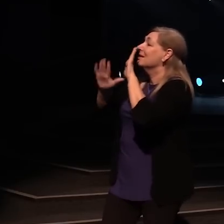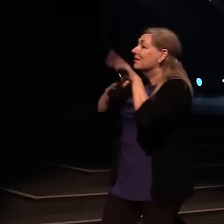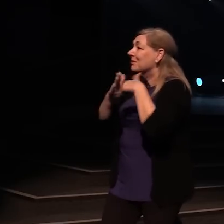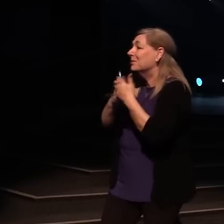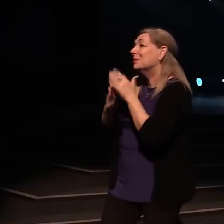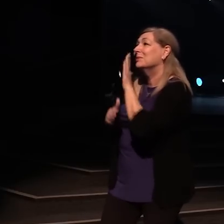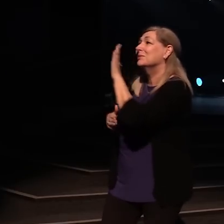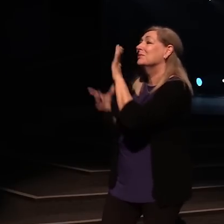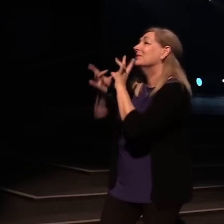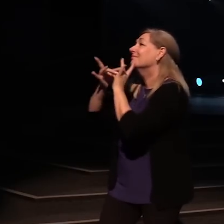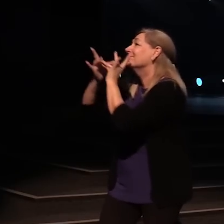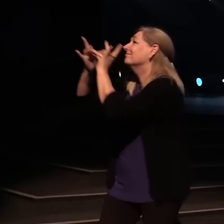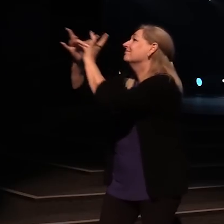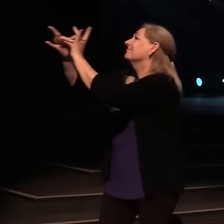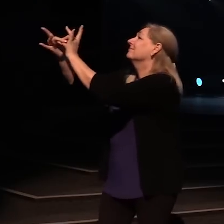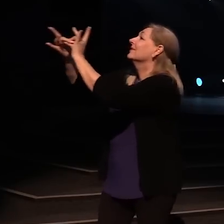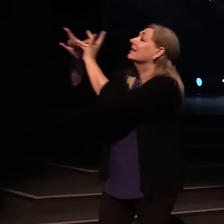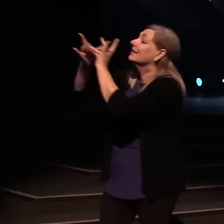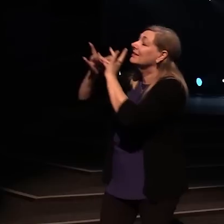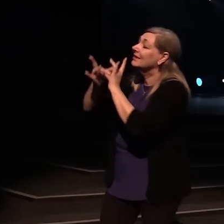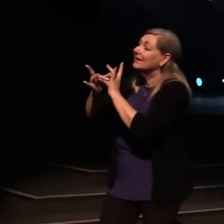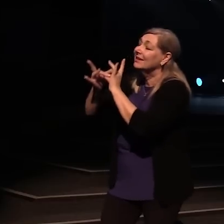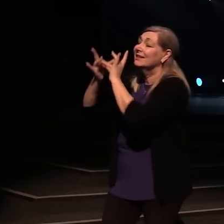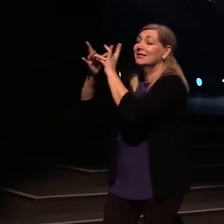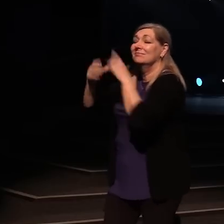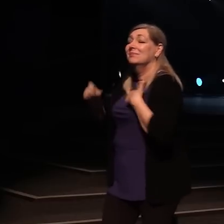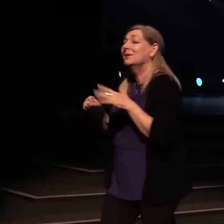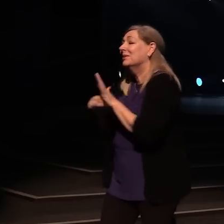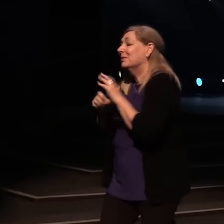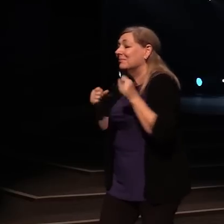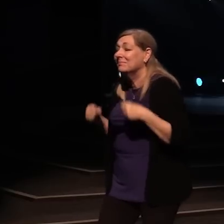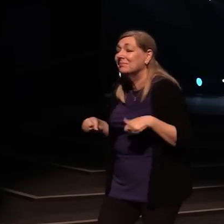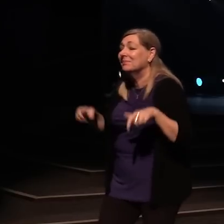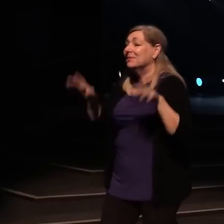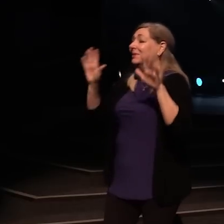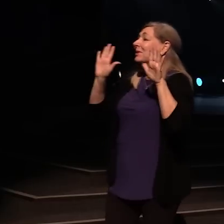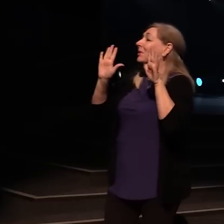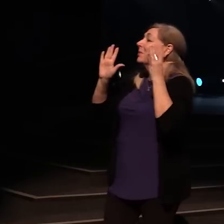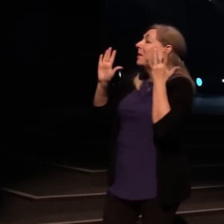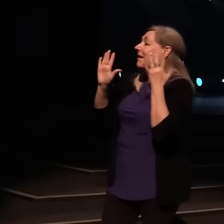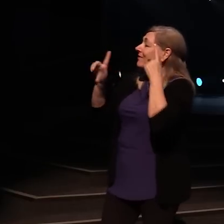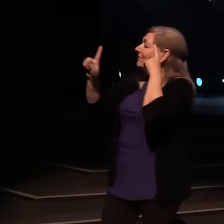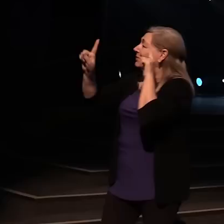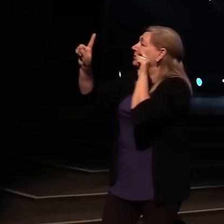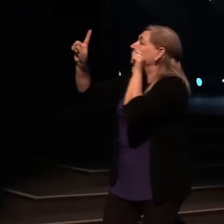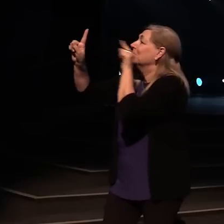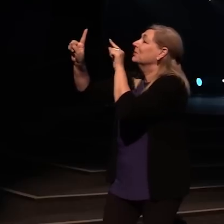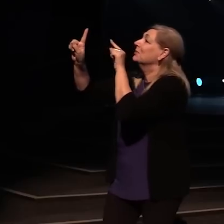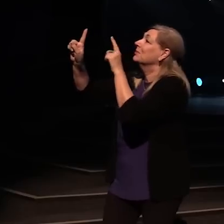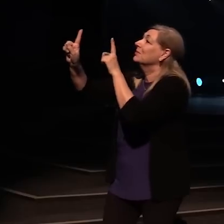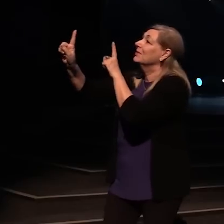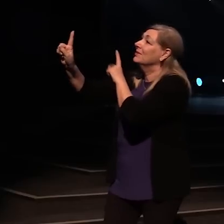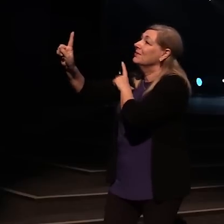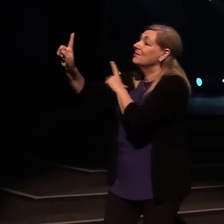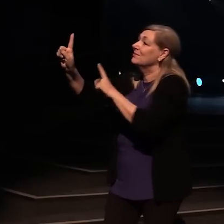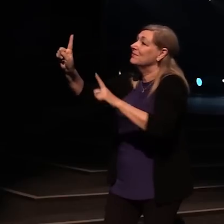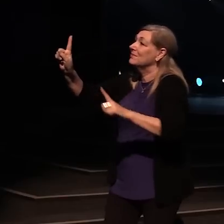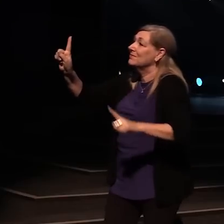Completely abandoned for you, Lord